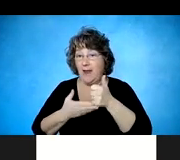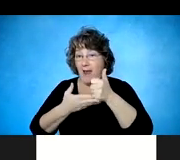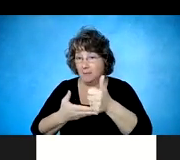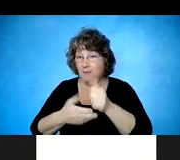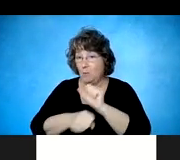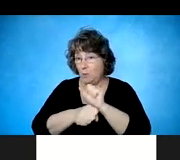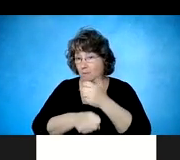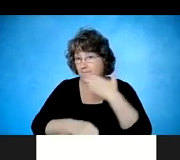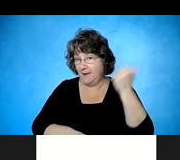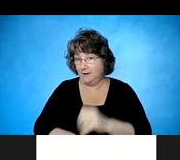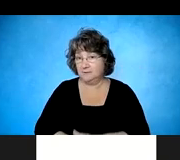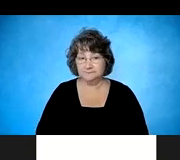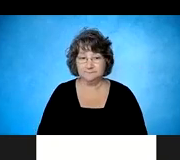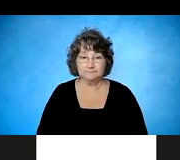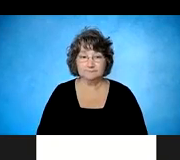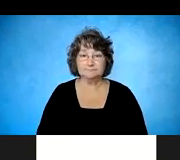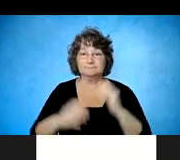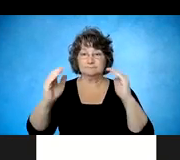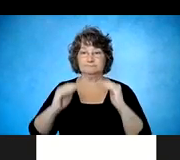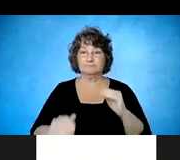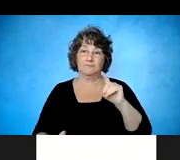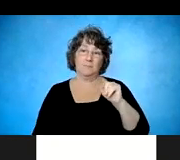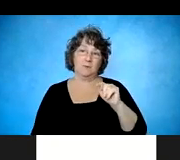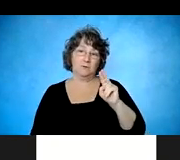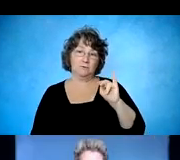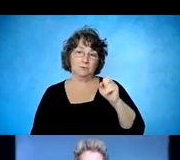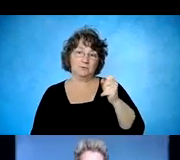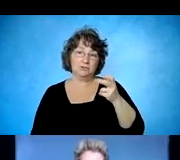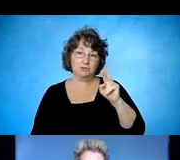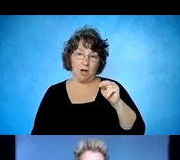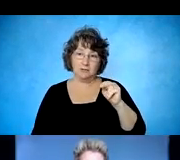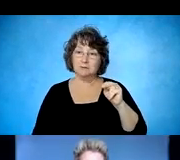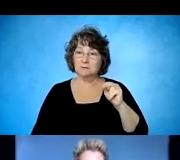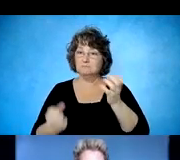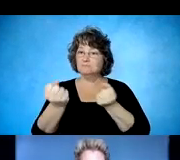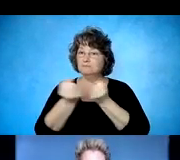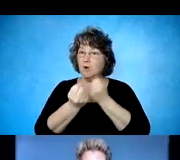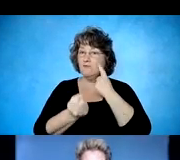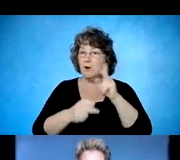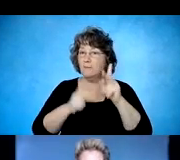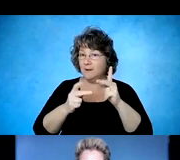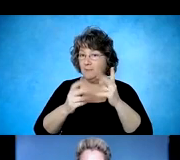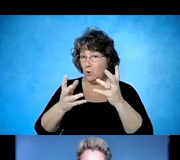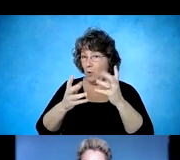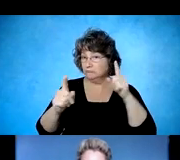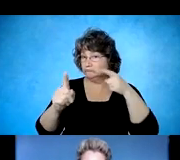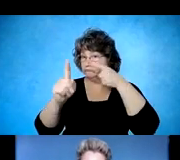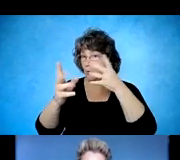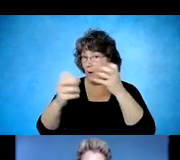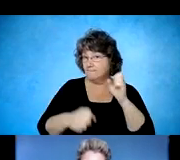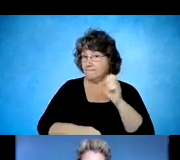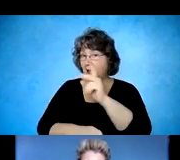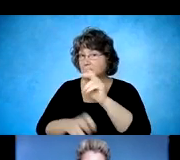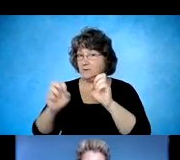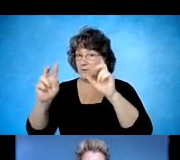day, as well as tuition sponsorship for our folks who have goals of returning back to education, certification, or some type of free training